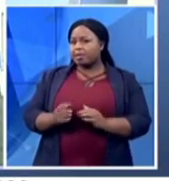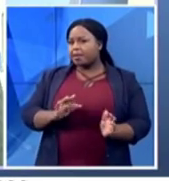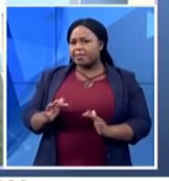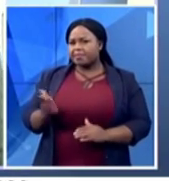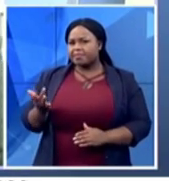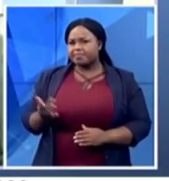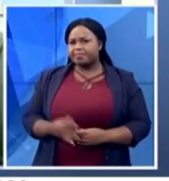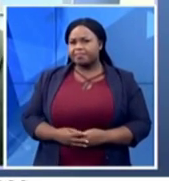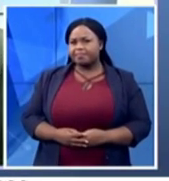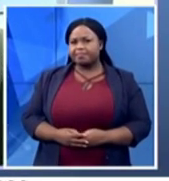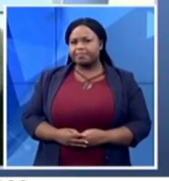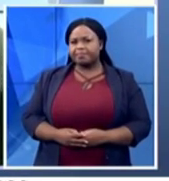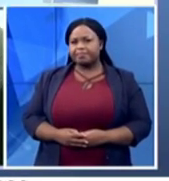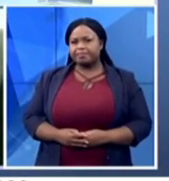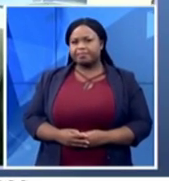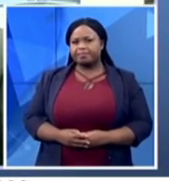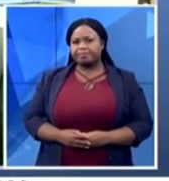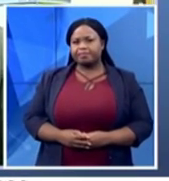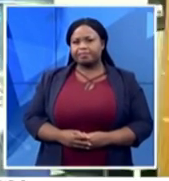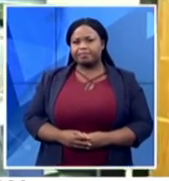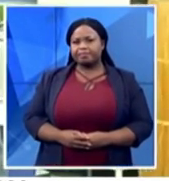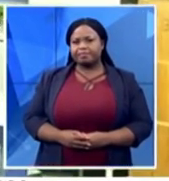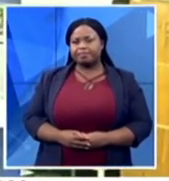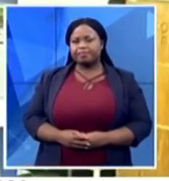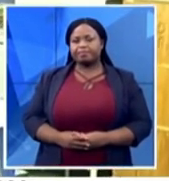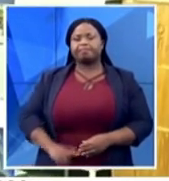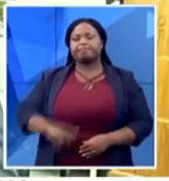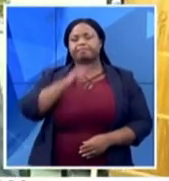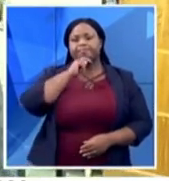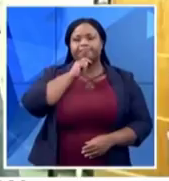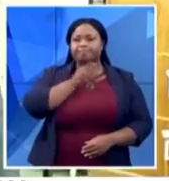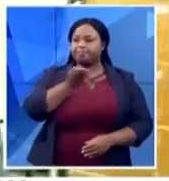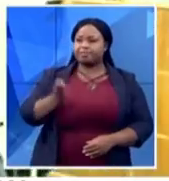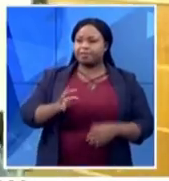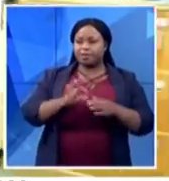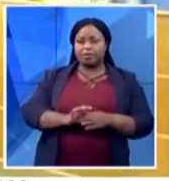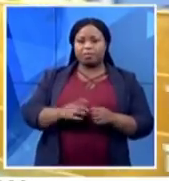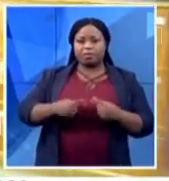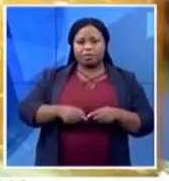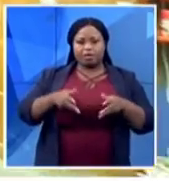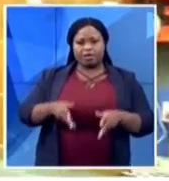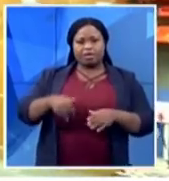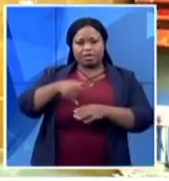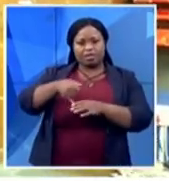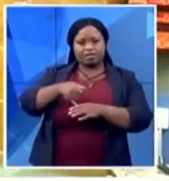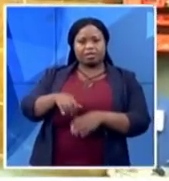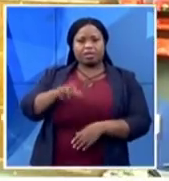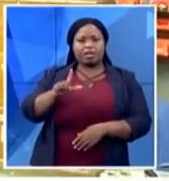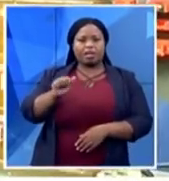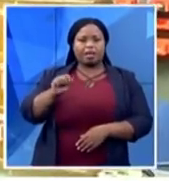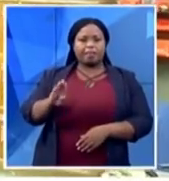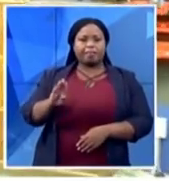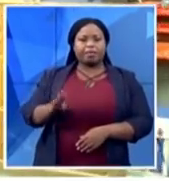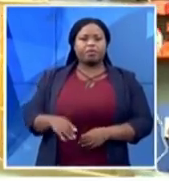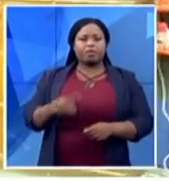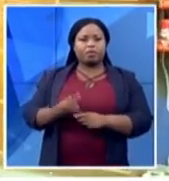Well a very good morning to you and our viewers at home. We are inside the laboratory where these 3D shields are being printed and